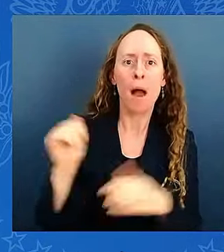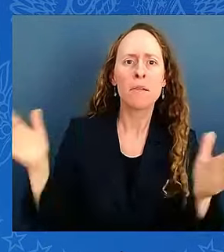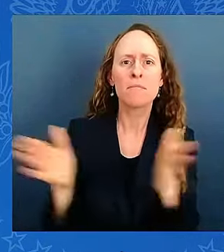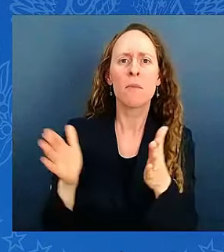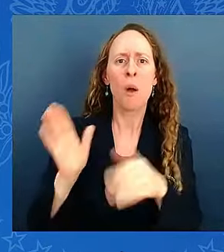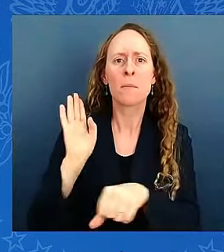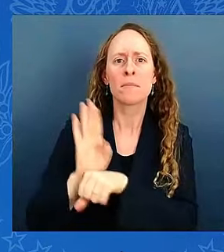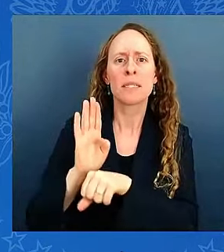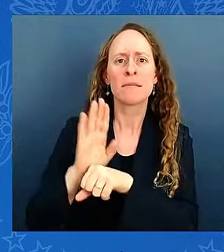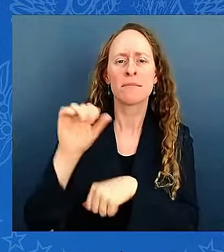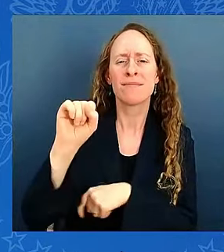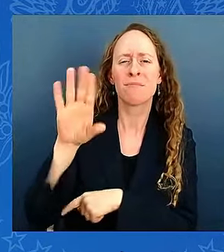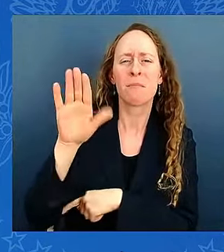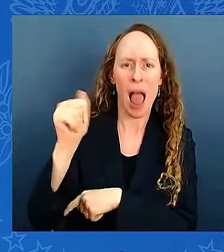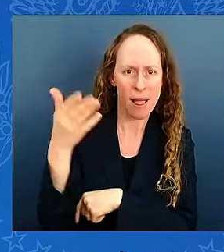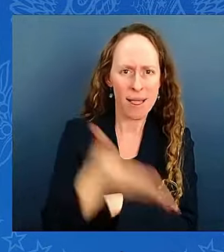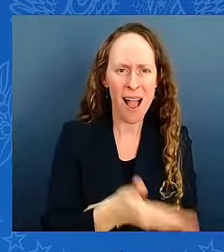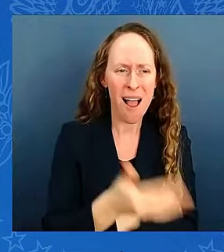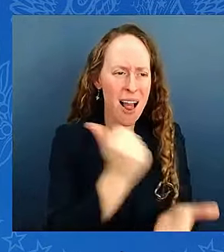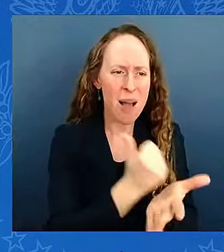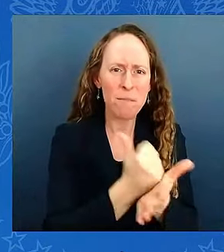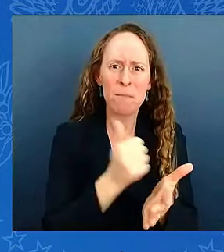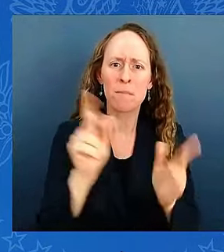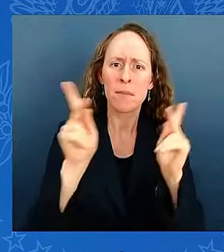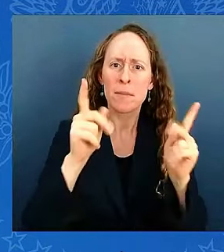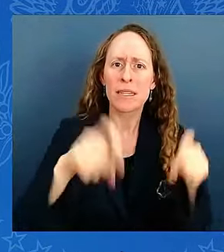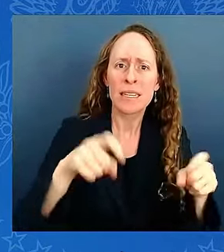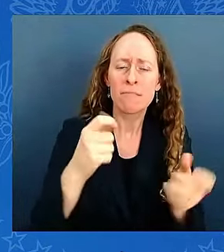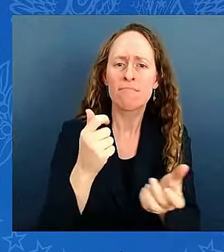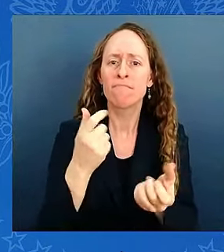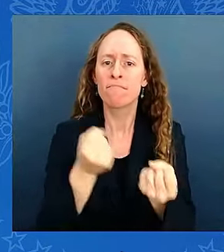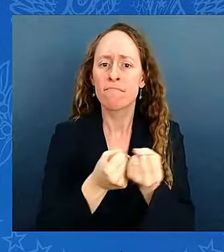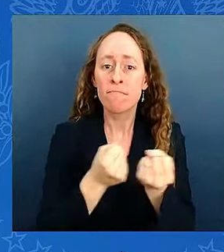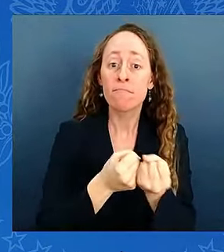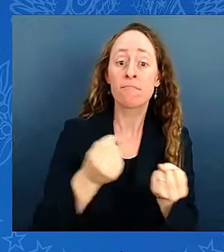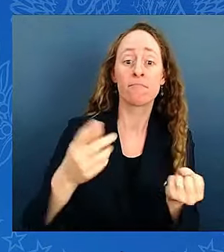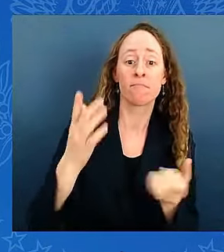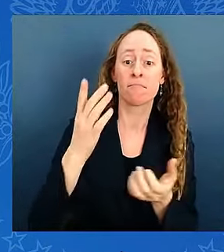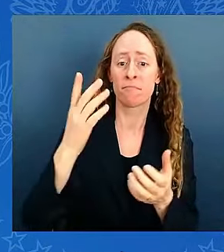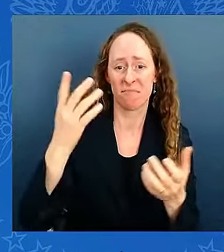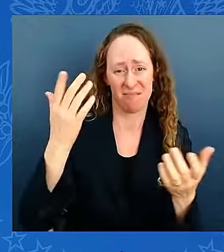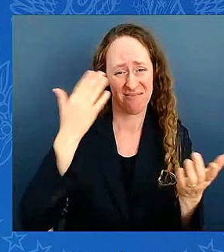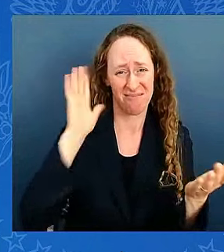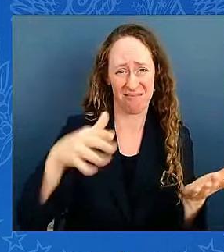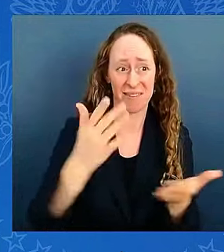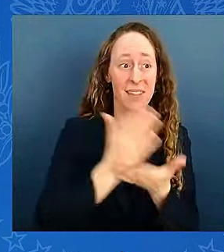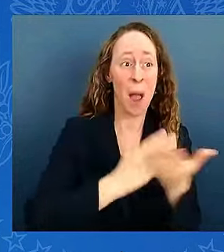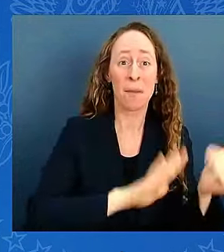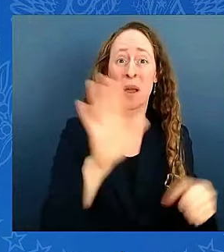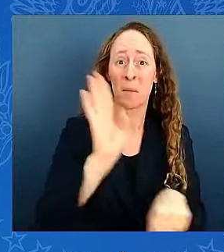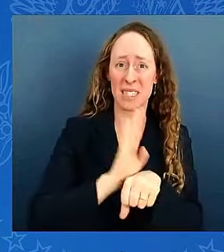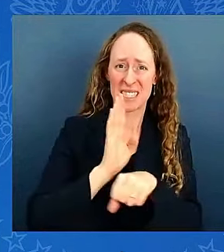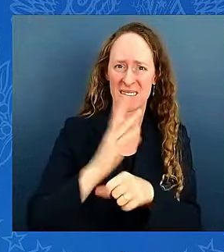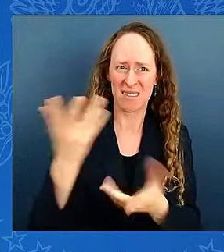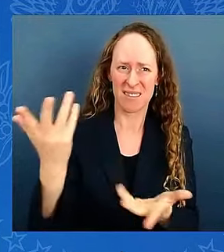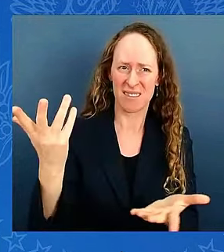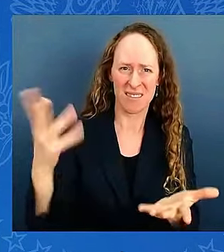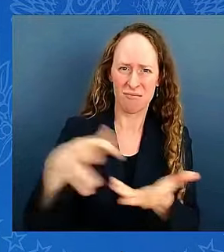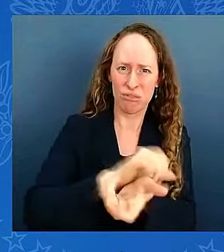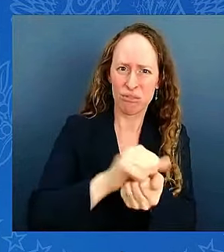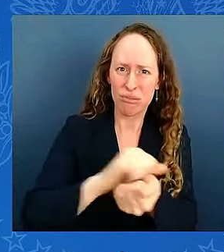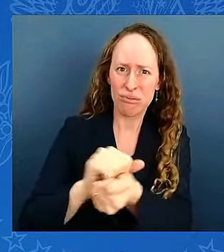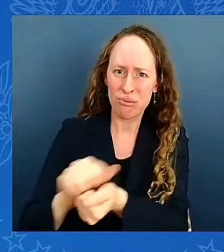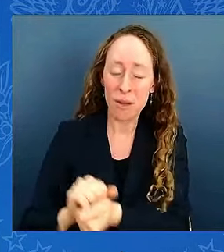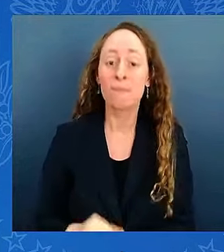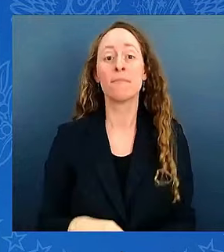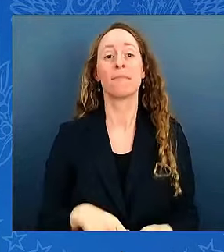blown away. And the federal search and rescue teams have been working side-by-side with state and local officials and partners in